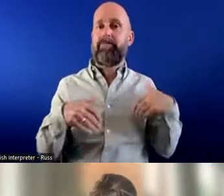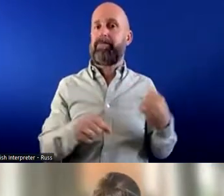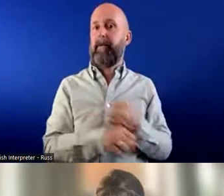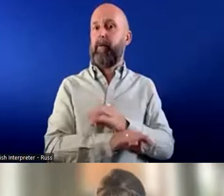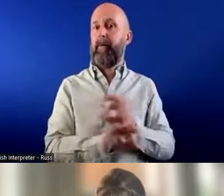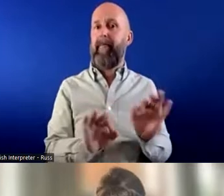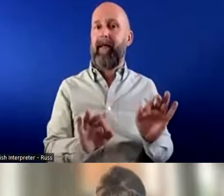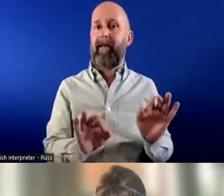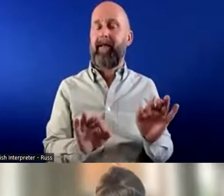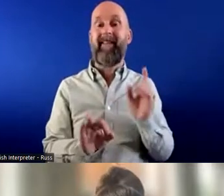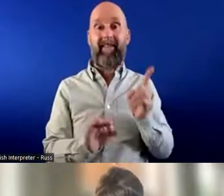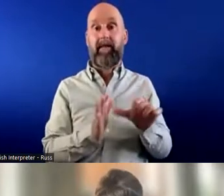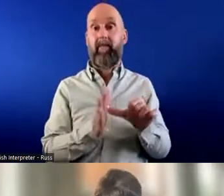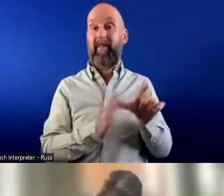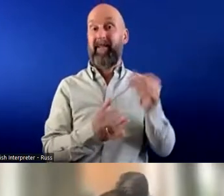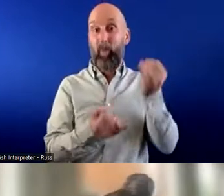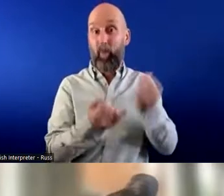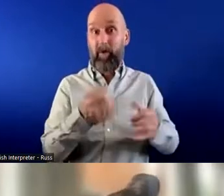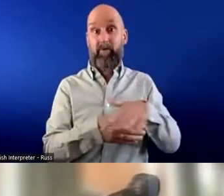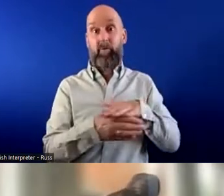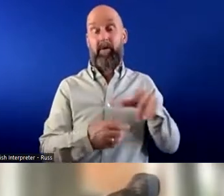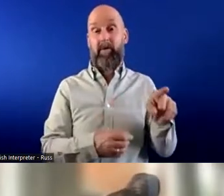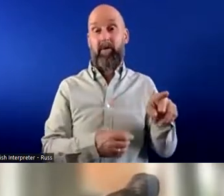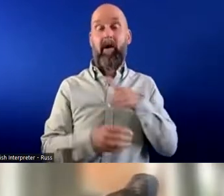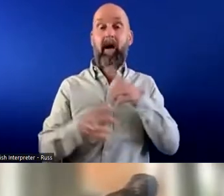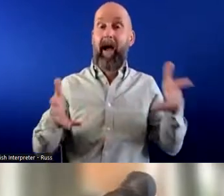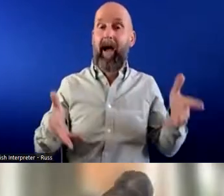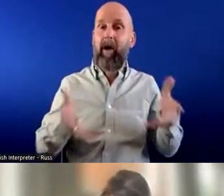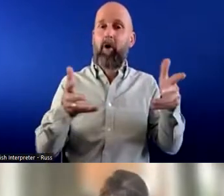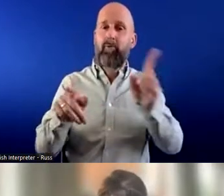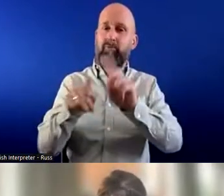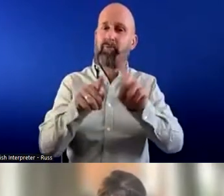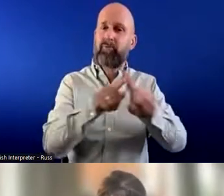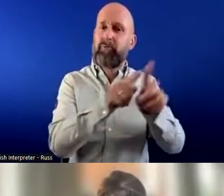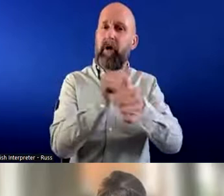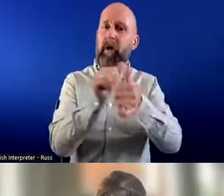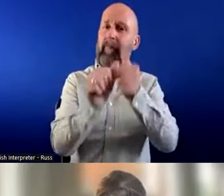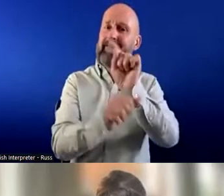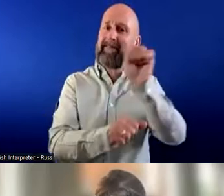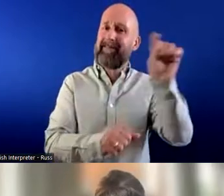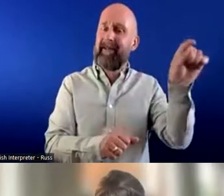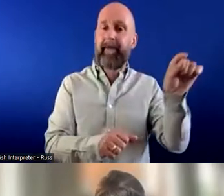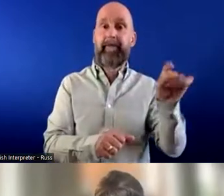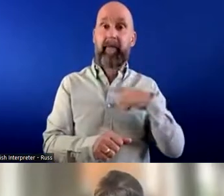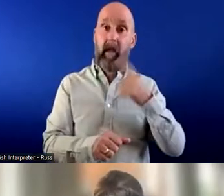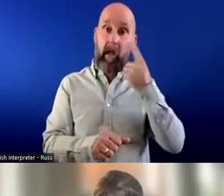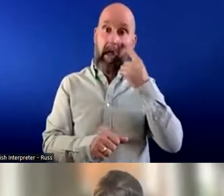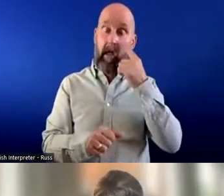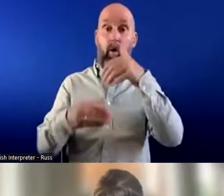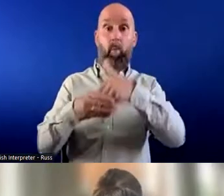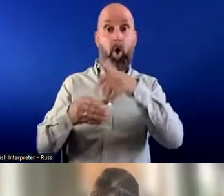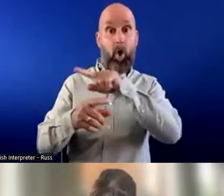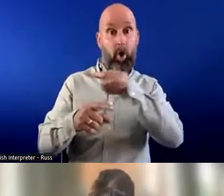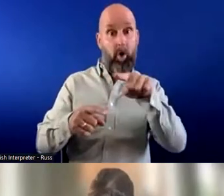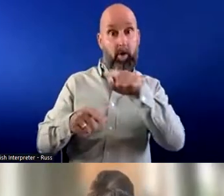And I think that's the worst situation to be in. I would encourage businesses to be looking now at diversity in your workplace.